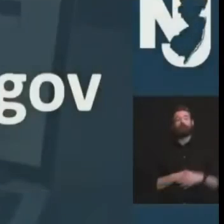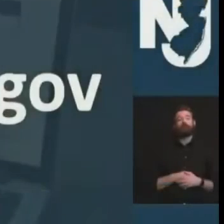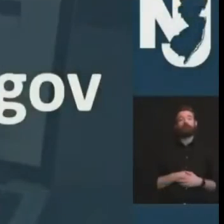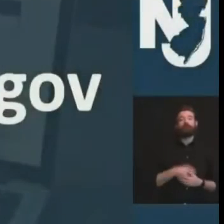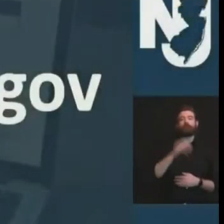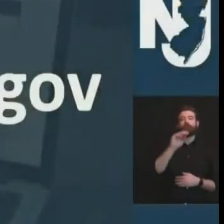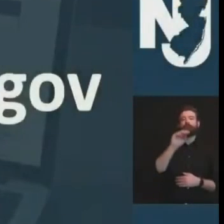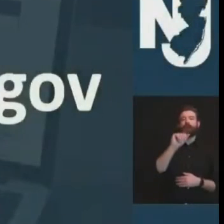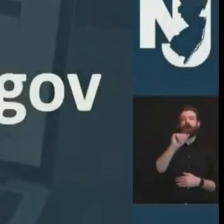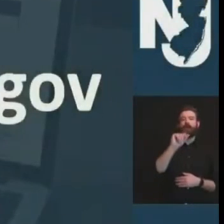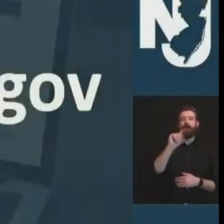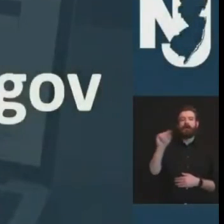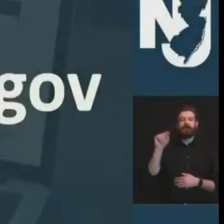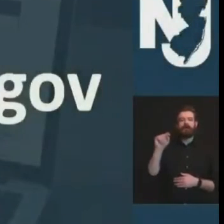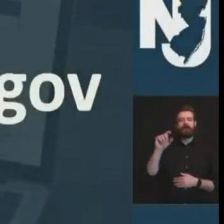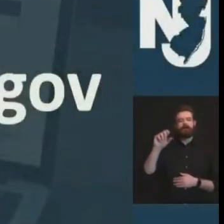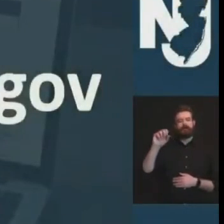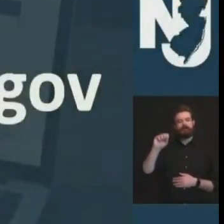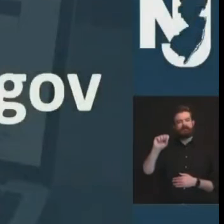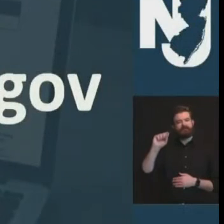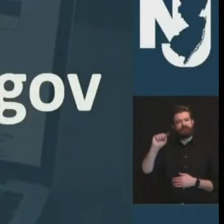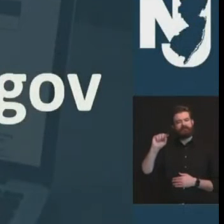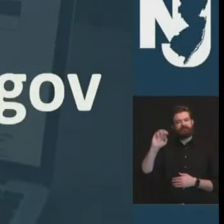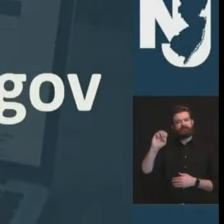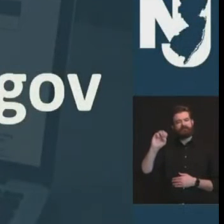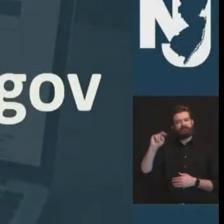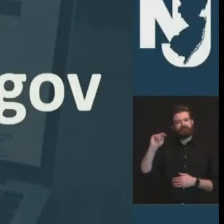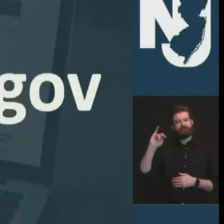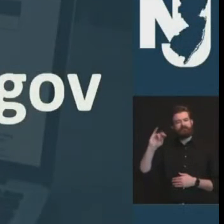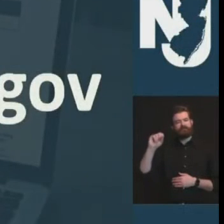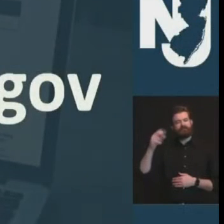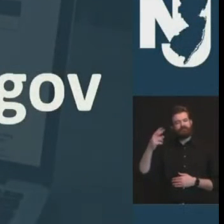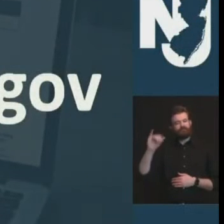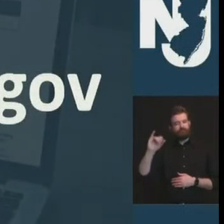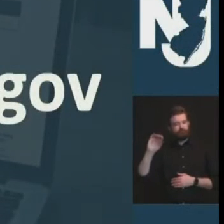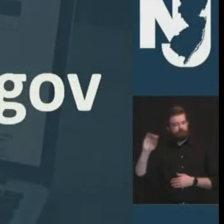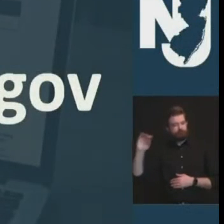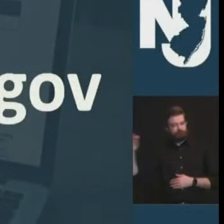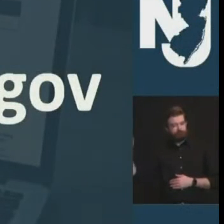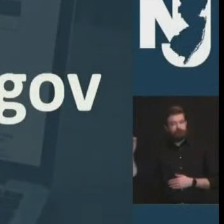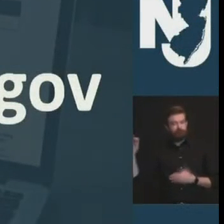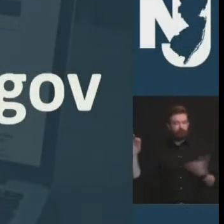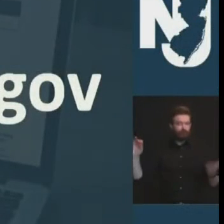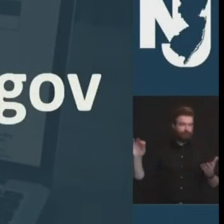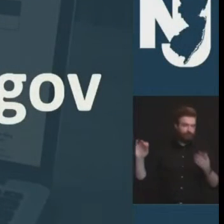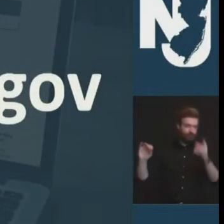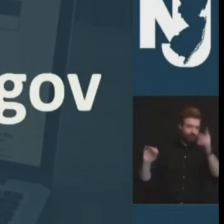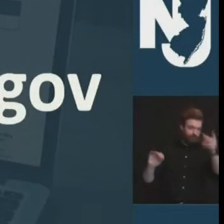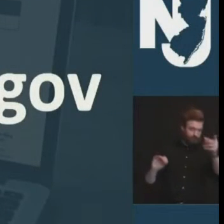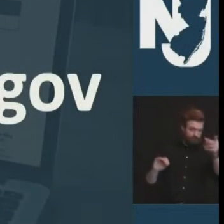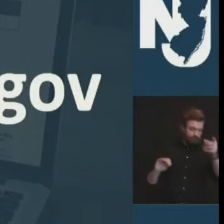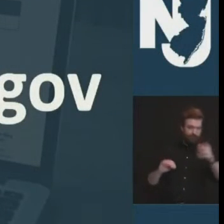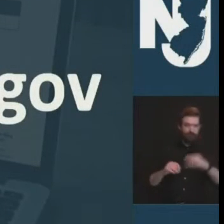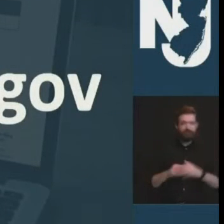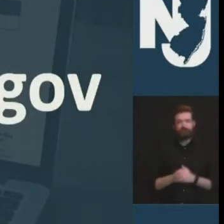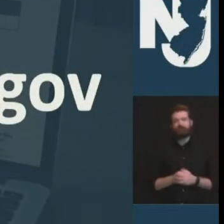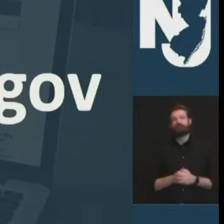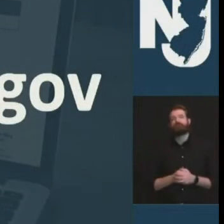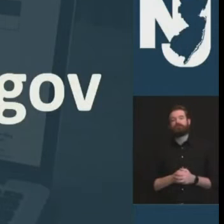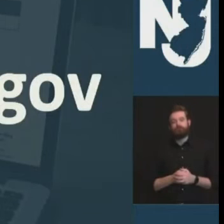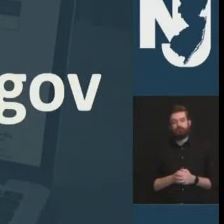that weren't enough the first lady of the great state of new jersey tammy murphy remember the new jersey pandemic relief fund is still doing extraordinary work